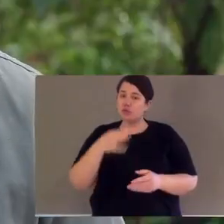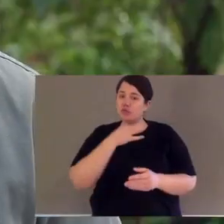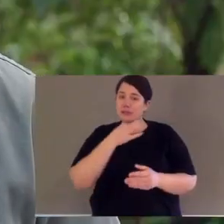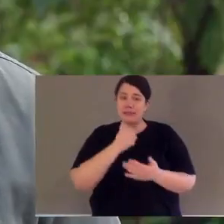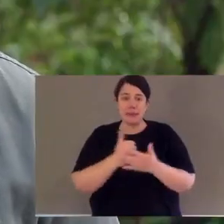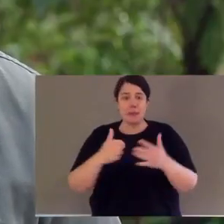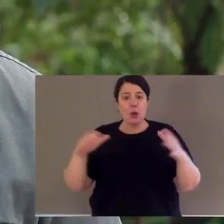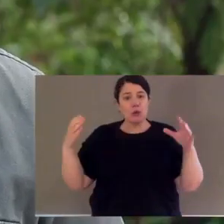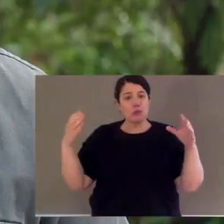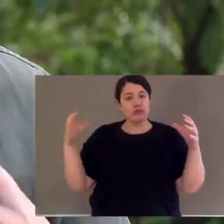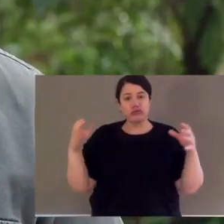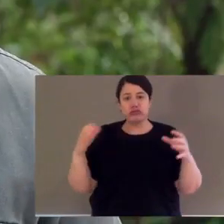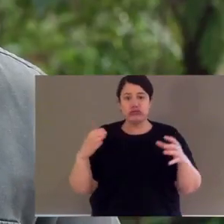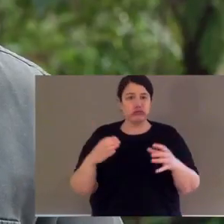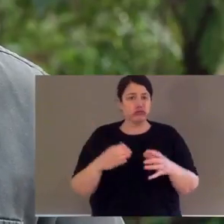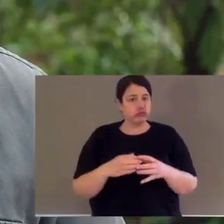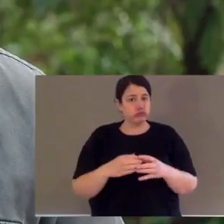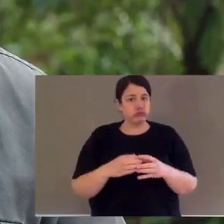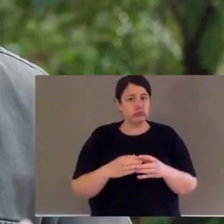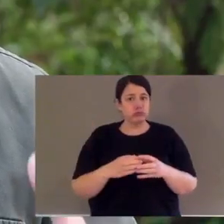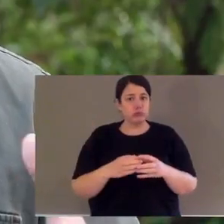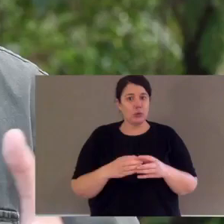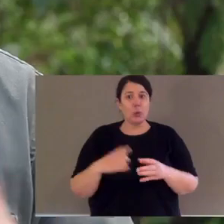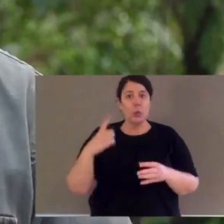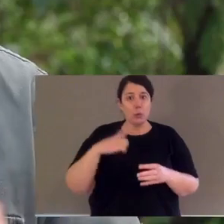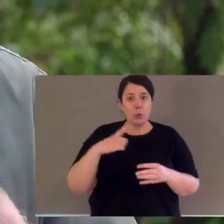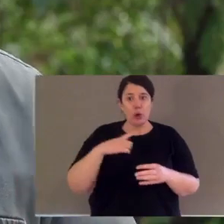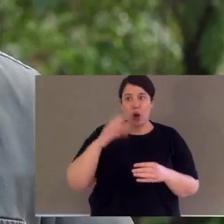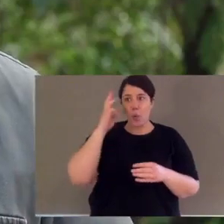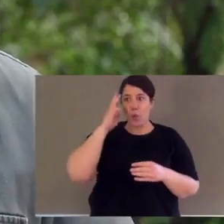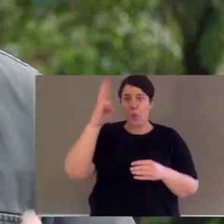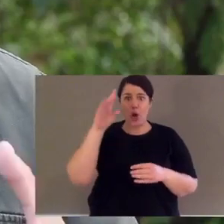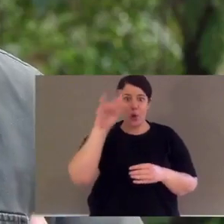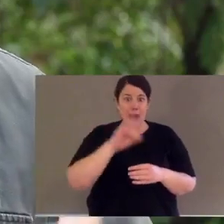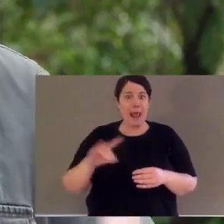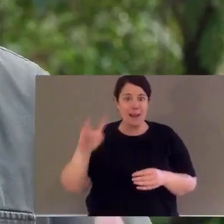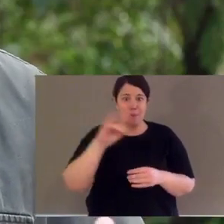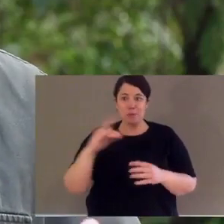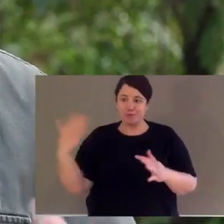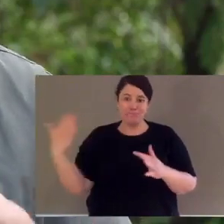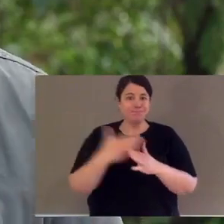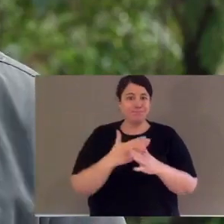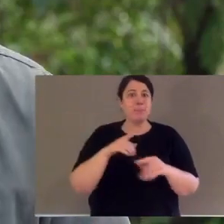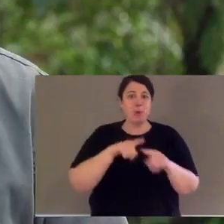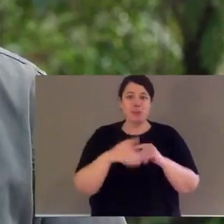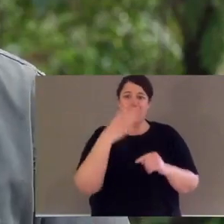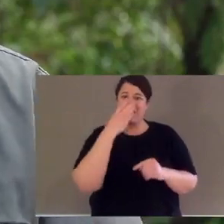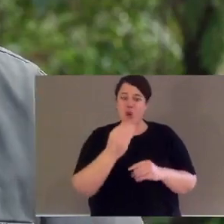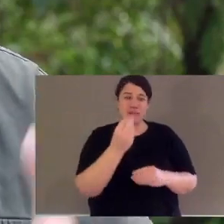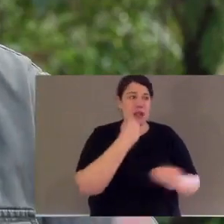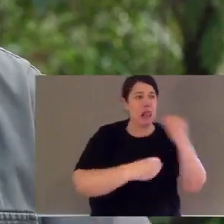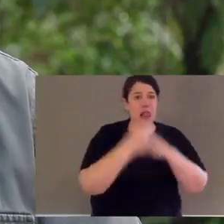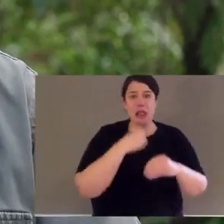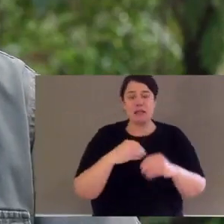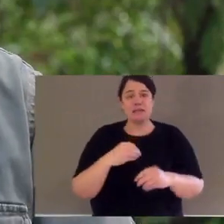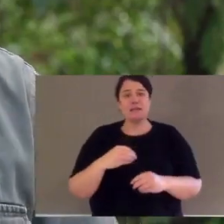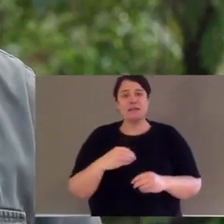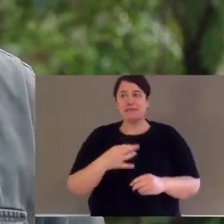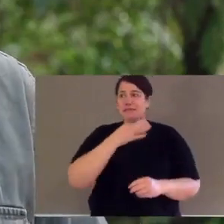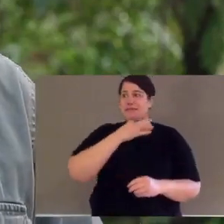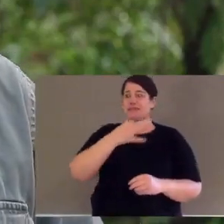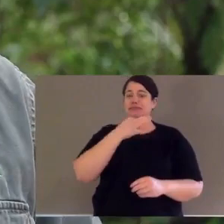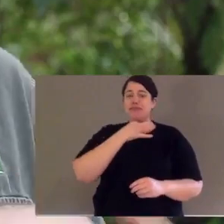wallabies are endangered because their populations have been really impacted by feral pests, mostly the feral fox.